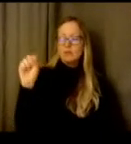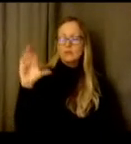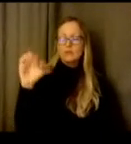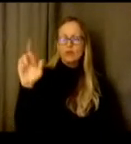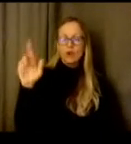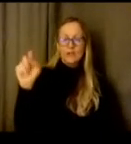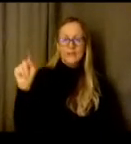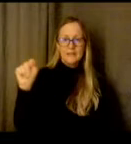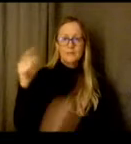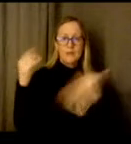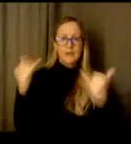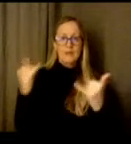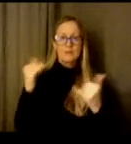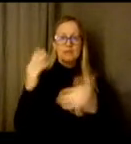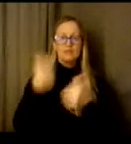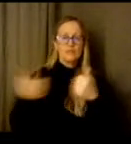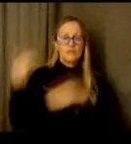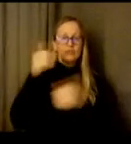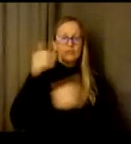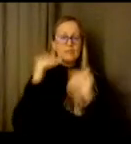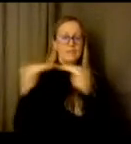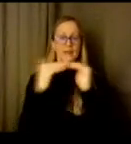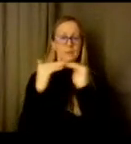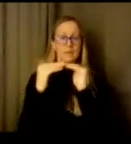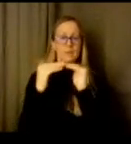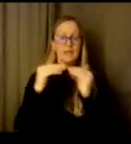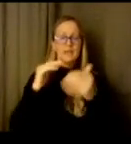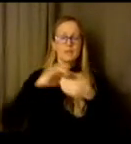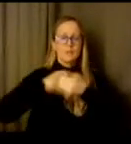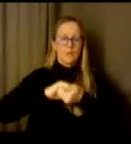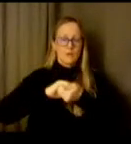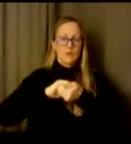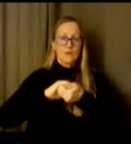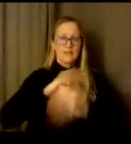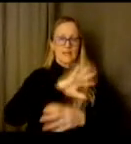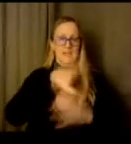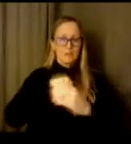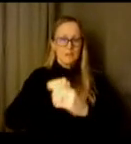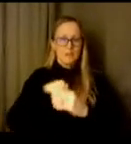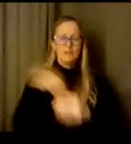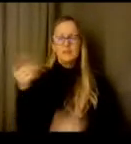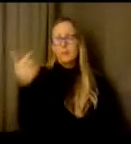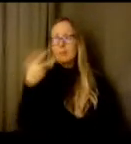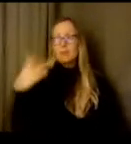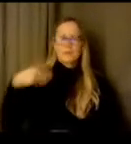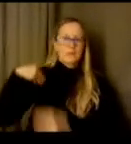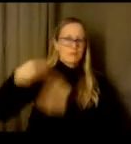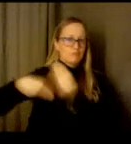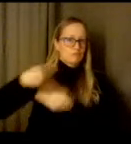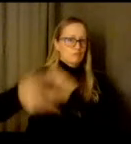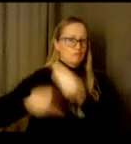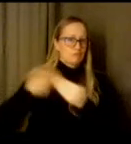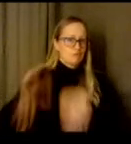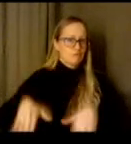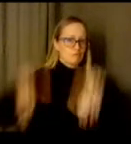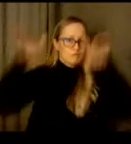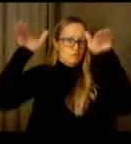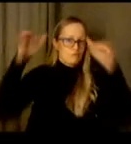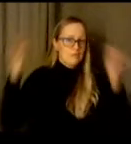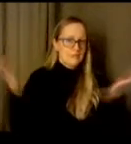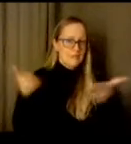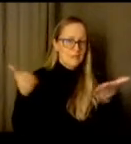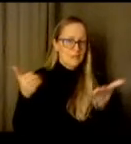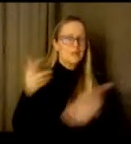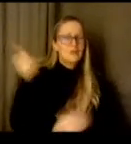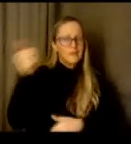Equity, Partnerships and Engagement. She is a multi-generational resident of Seattle and a graduate of Seattle Public